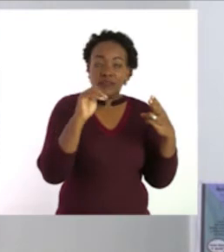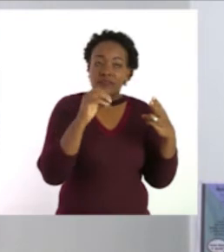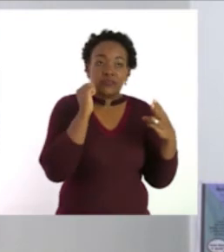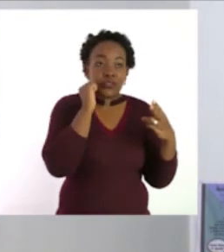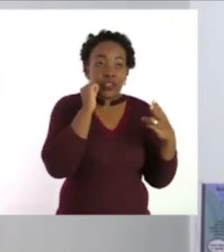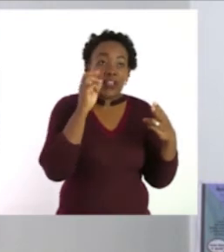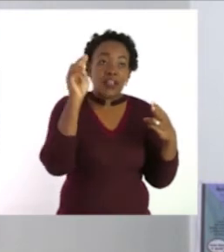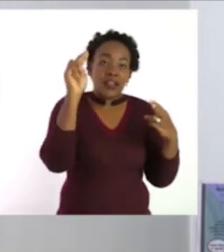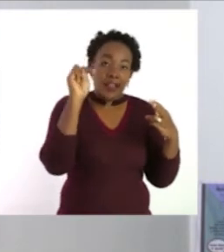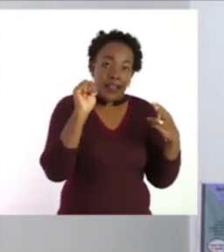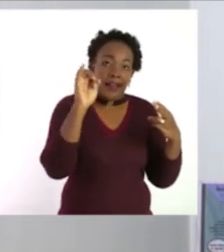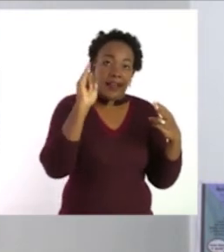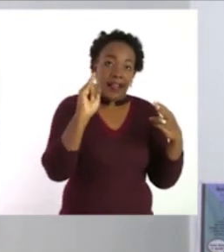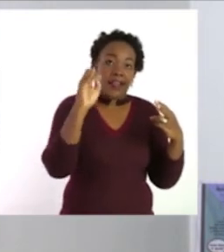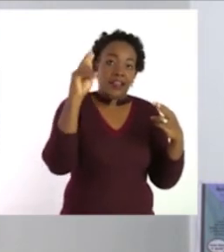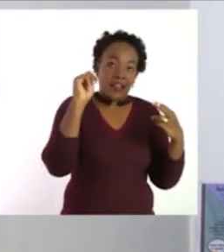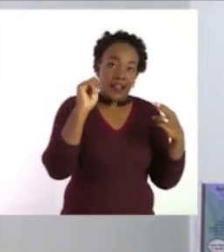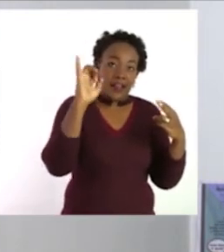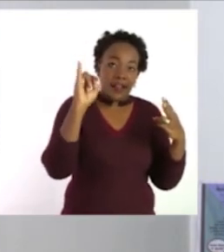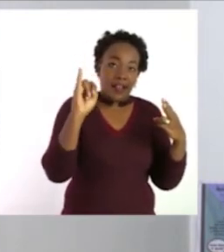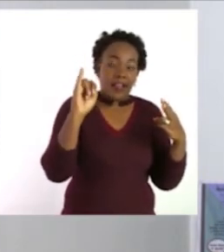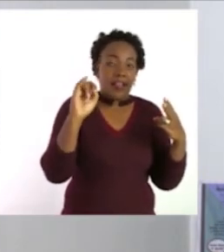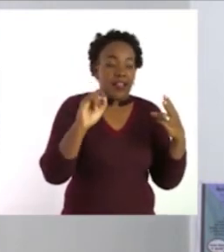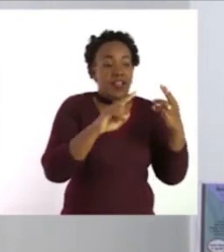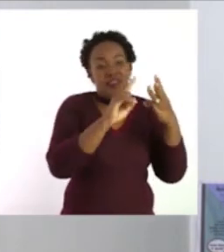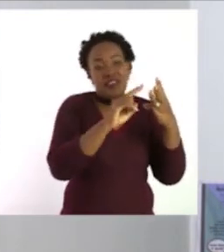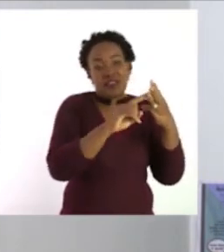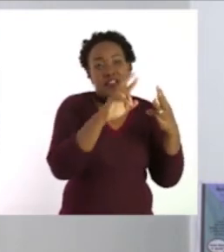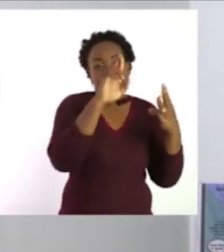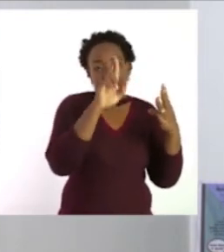we have Romeo.